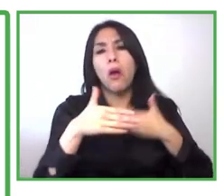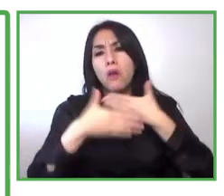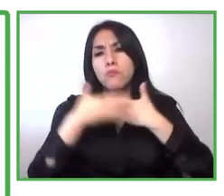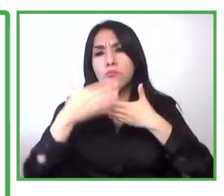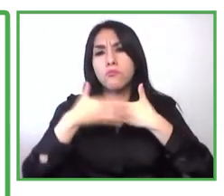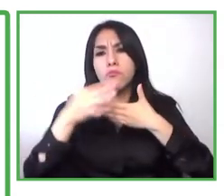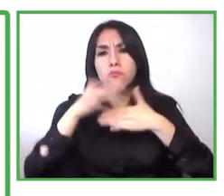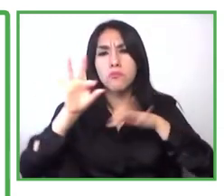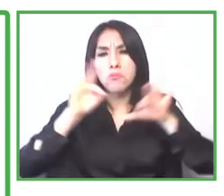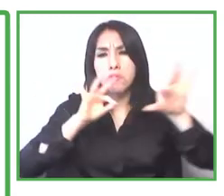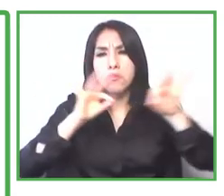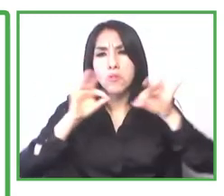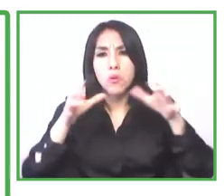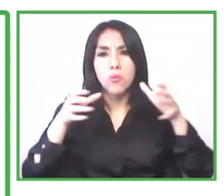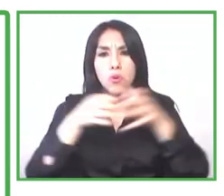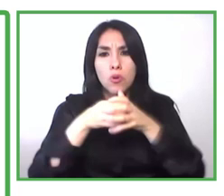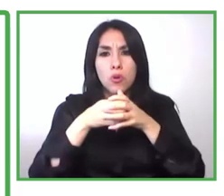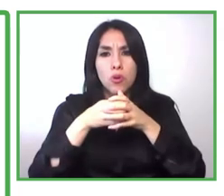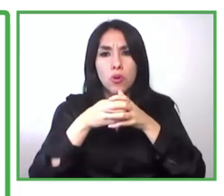identify and characterize